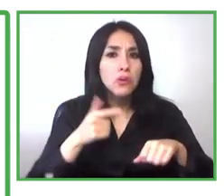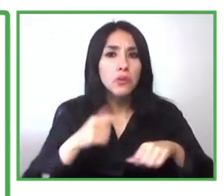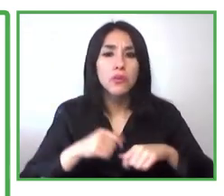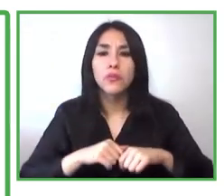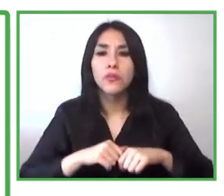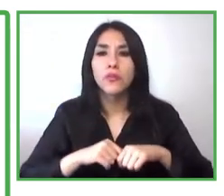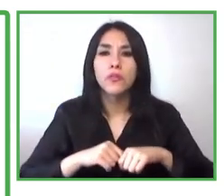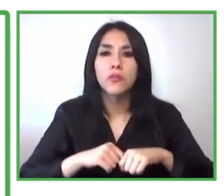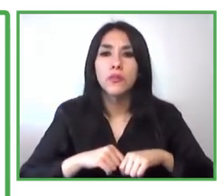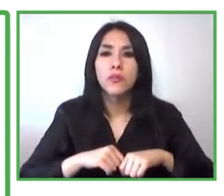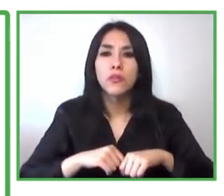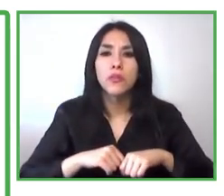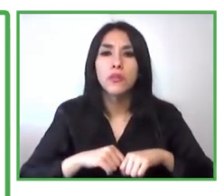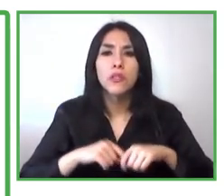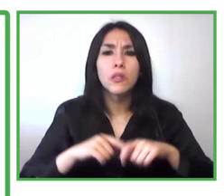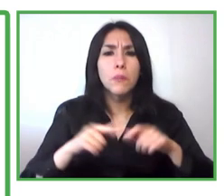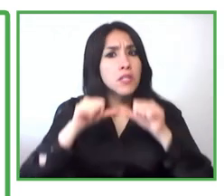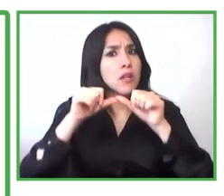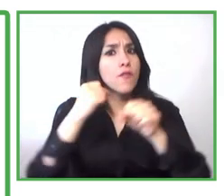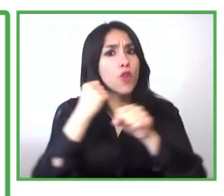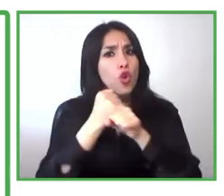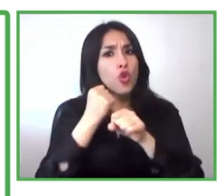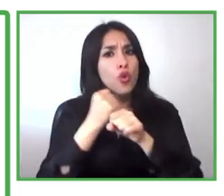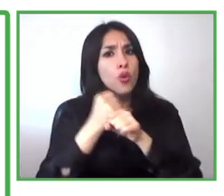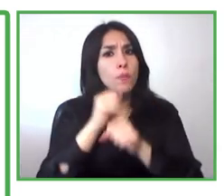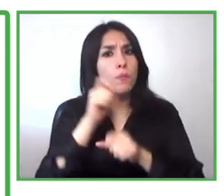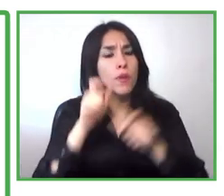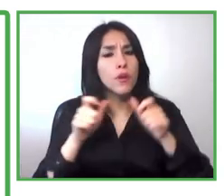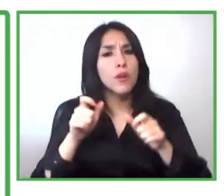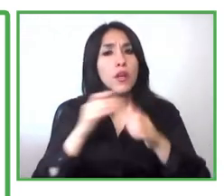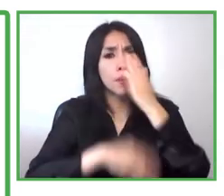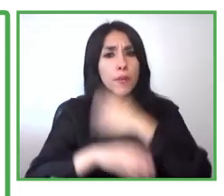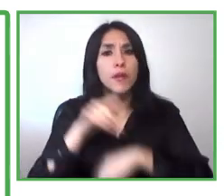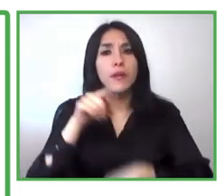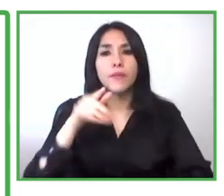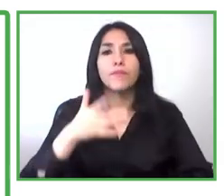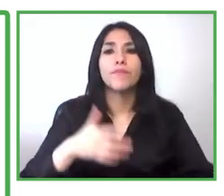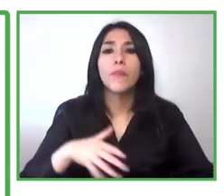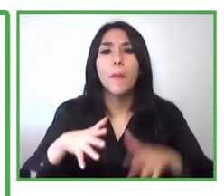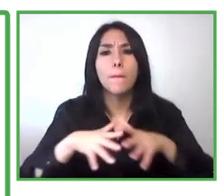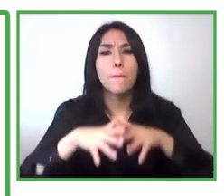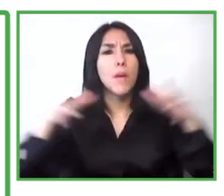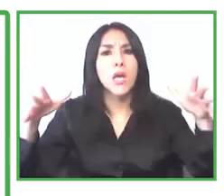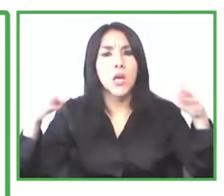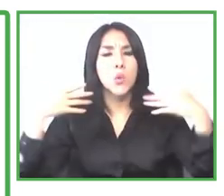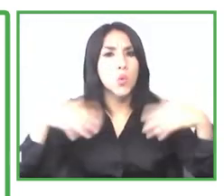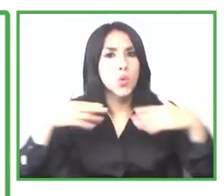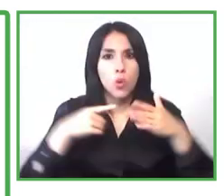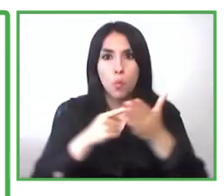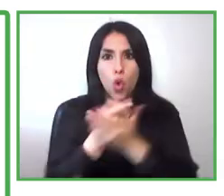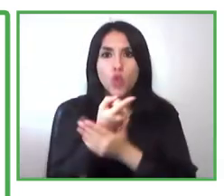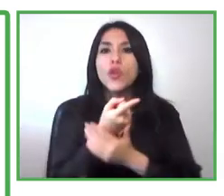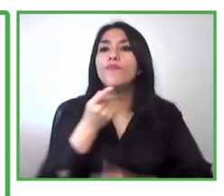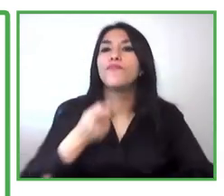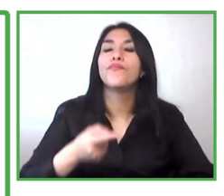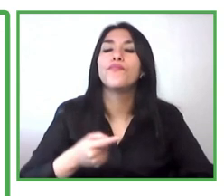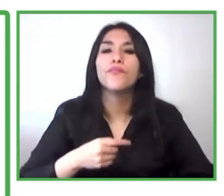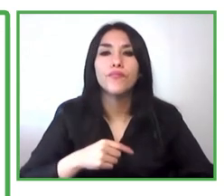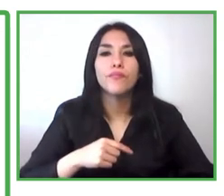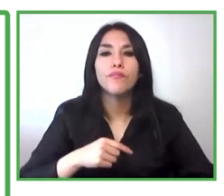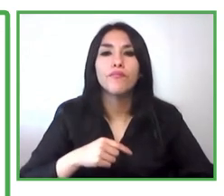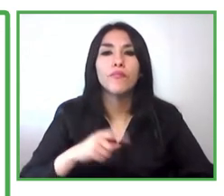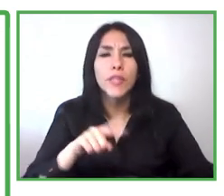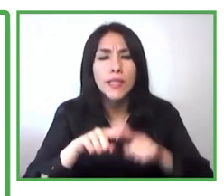they are doing with for the people with disabilities and also it has becoming a great opportunity for those people that